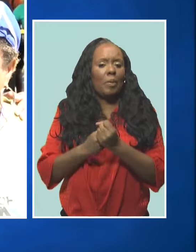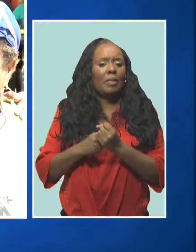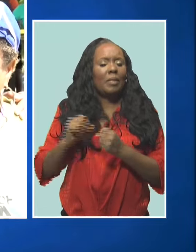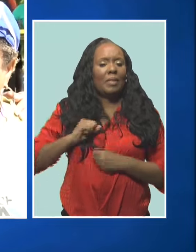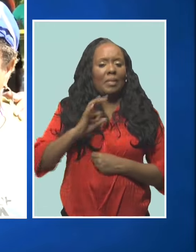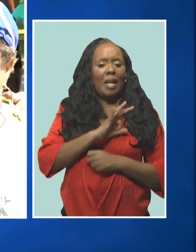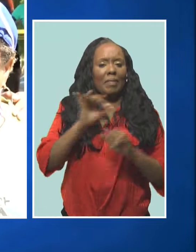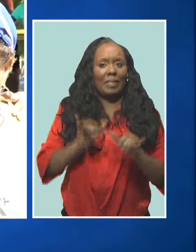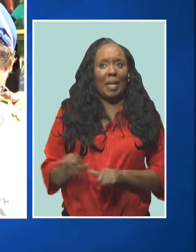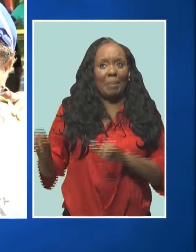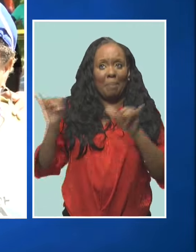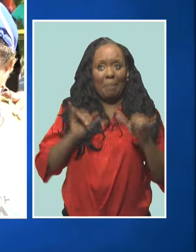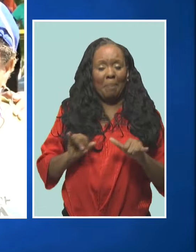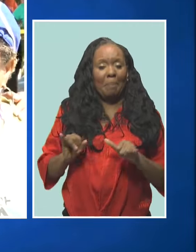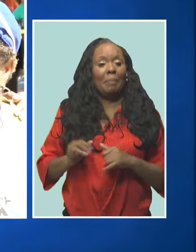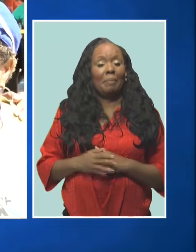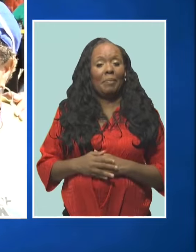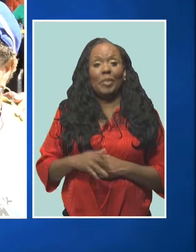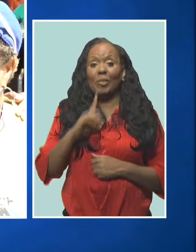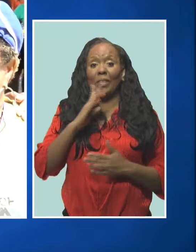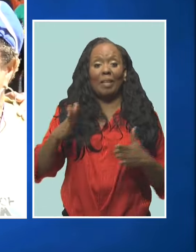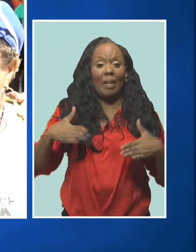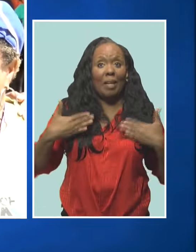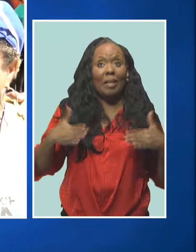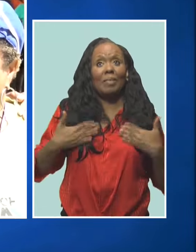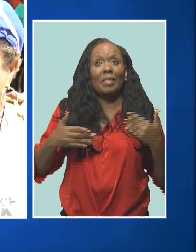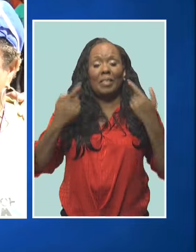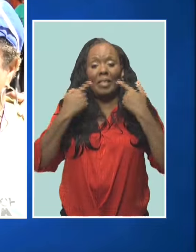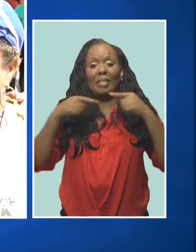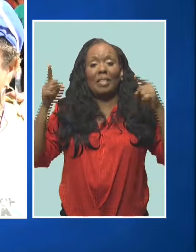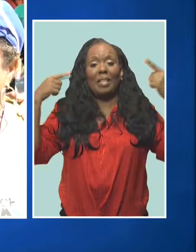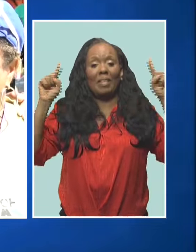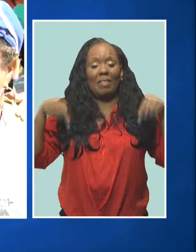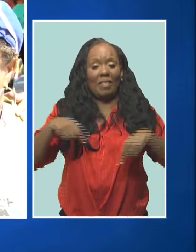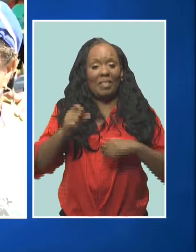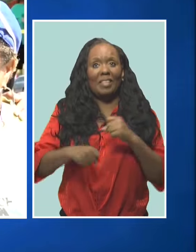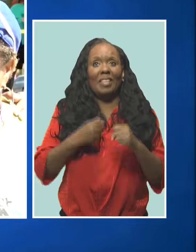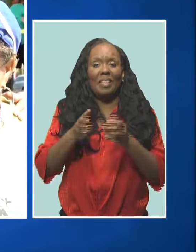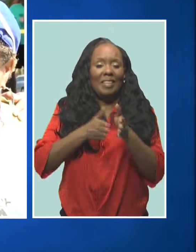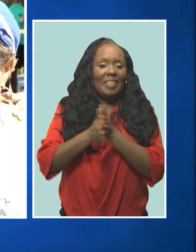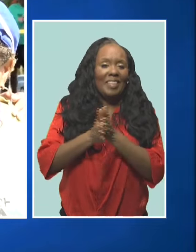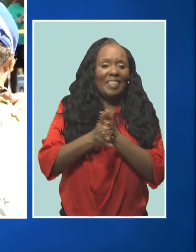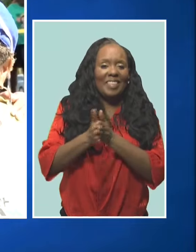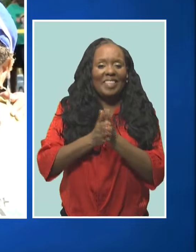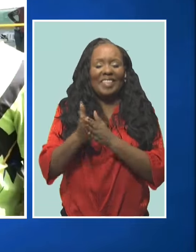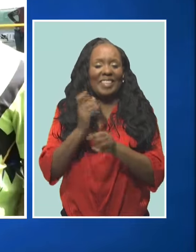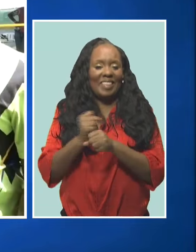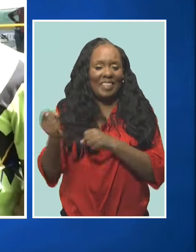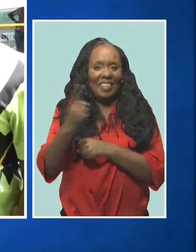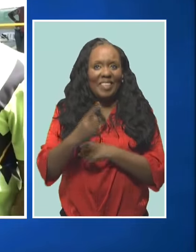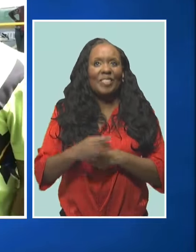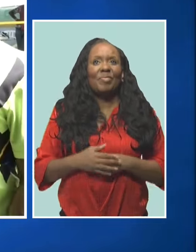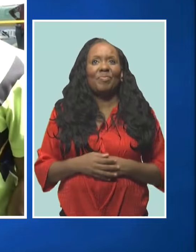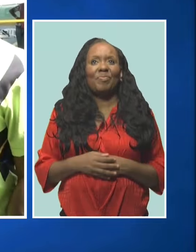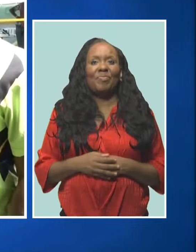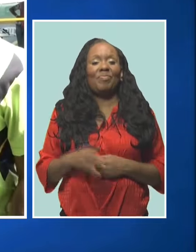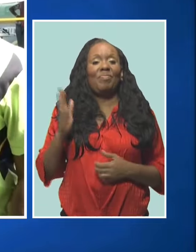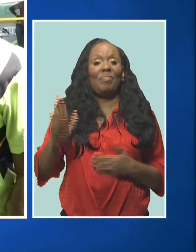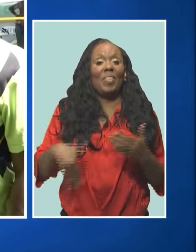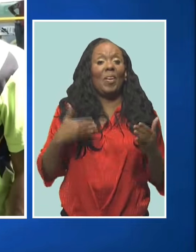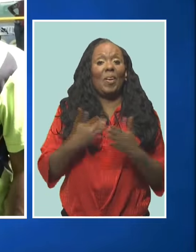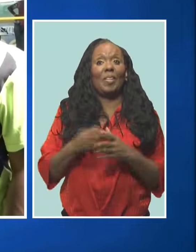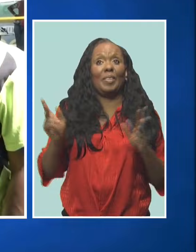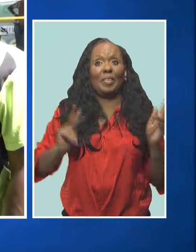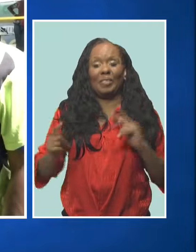we believe in doing that. And we're just happy that he was able to be successful this time around, and we can't wait to see what he does next. All of the celebrants